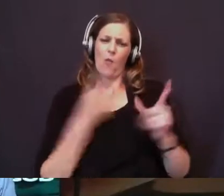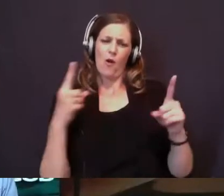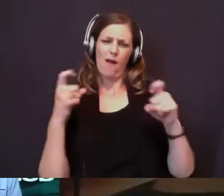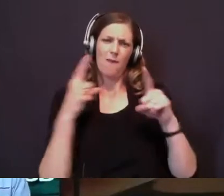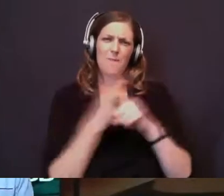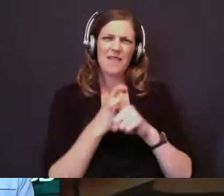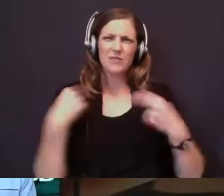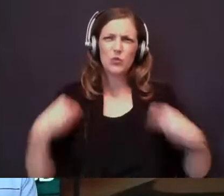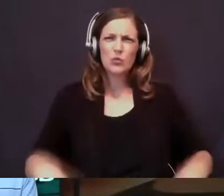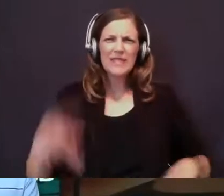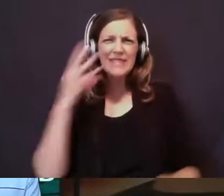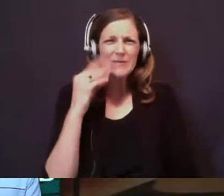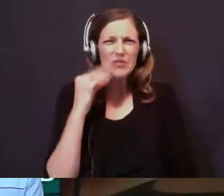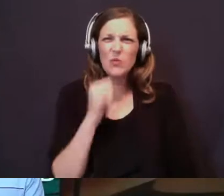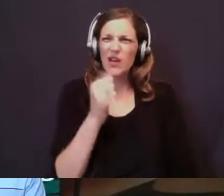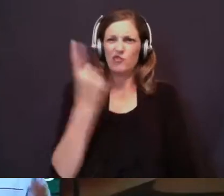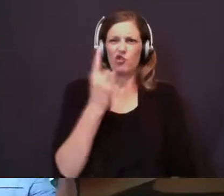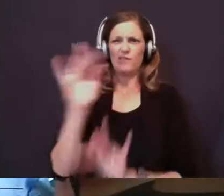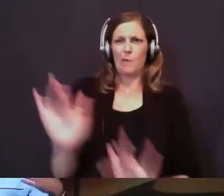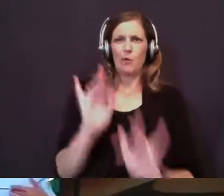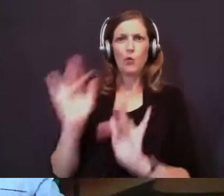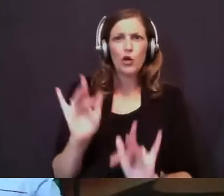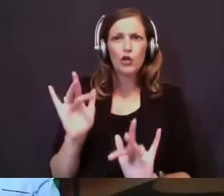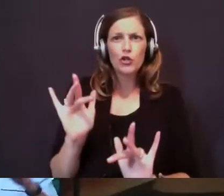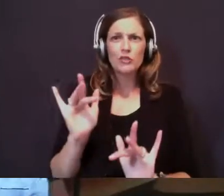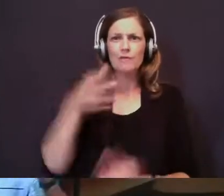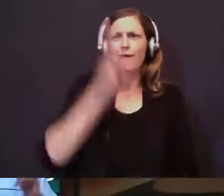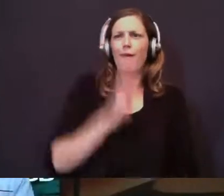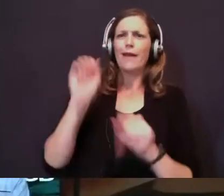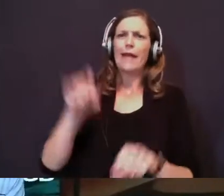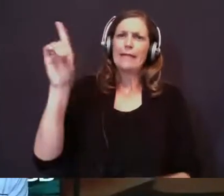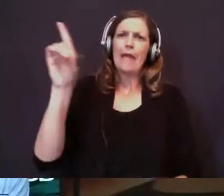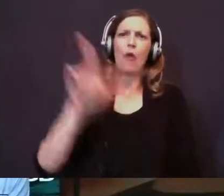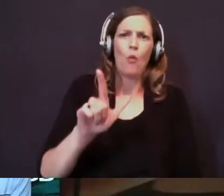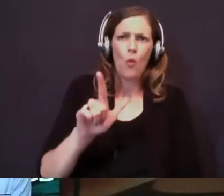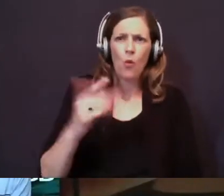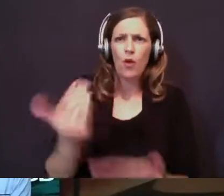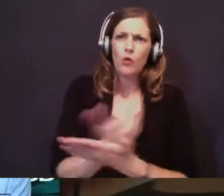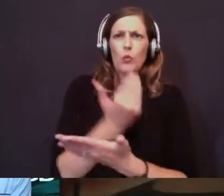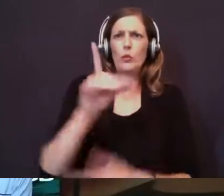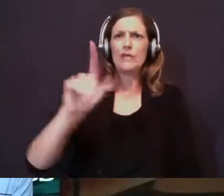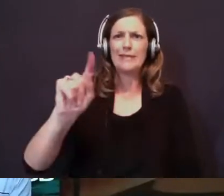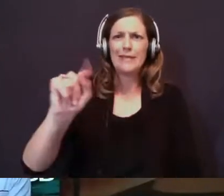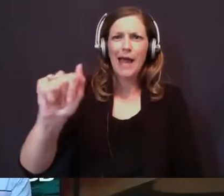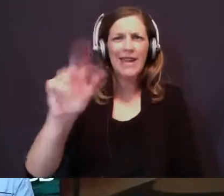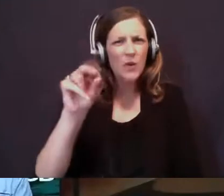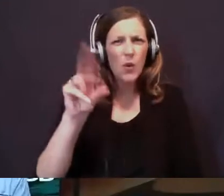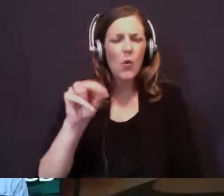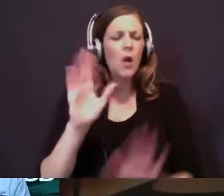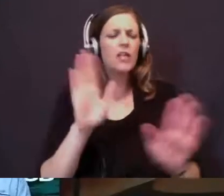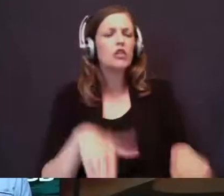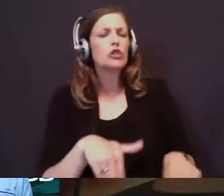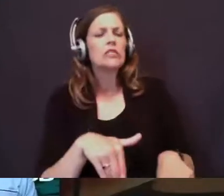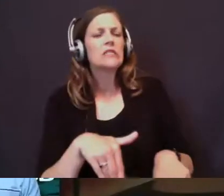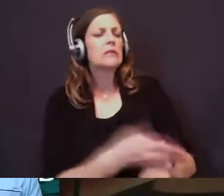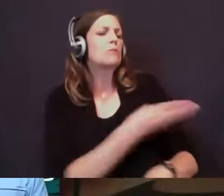We're not just computers that God can download a new set of data, right? Elijah, just be better. Just get